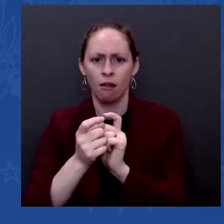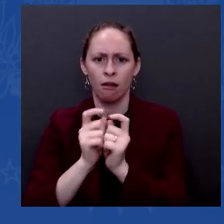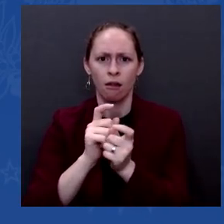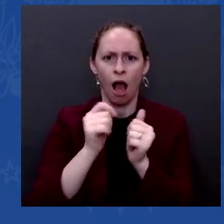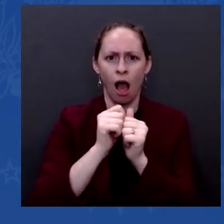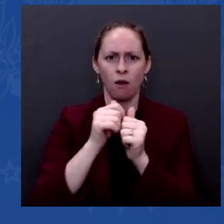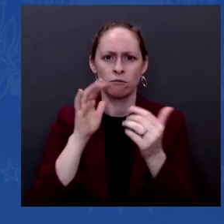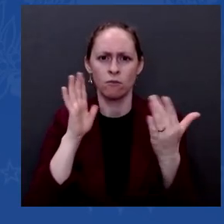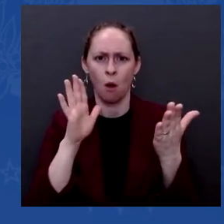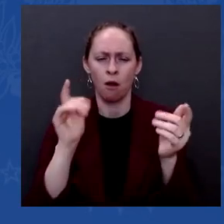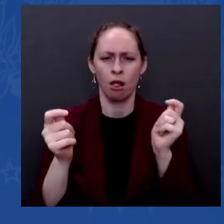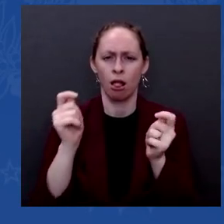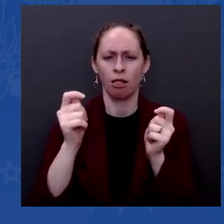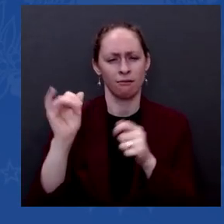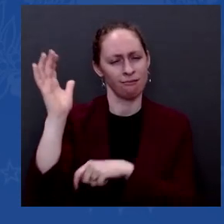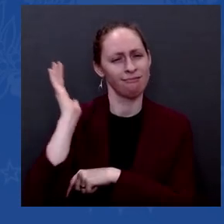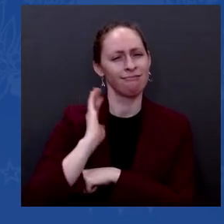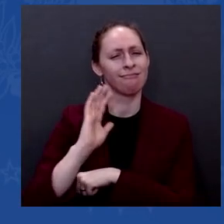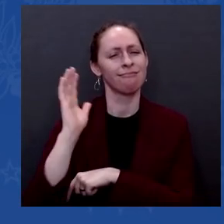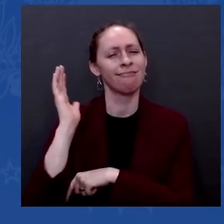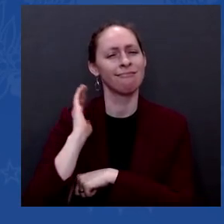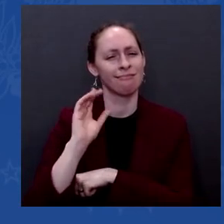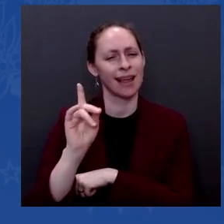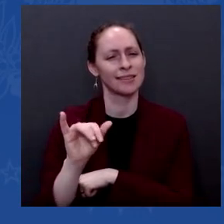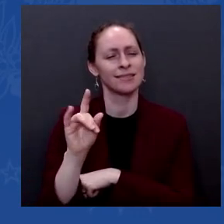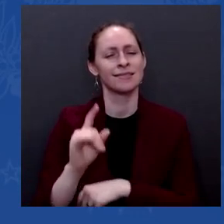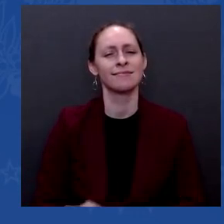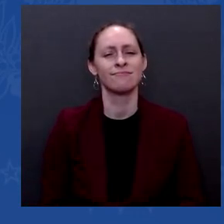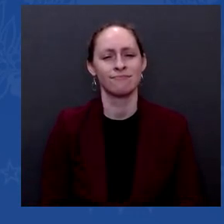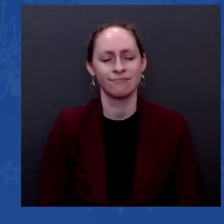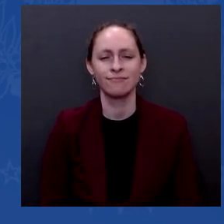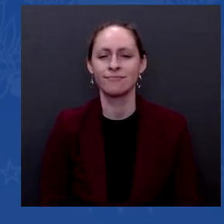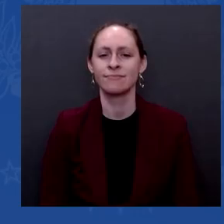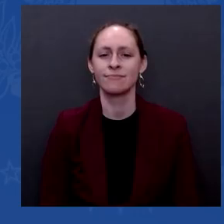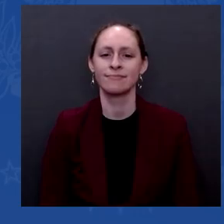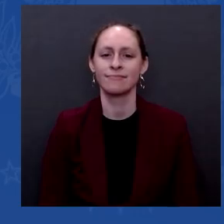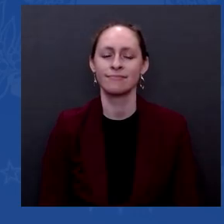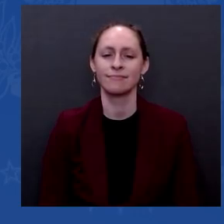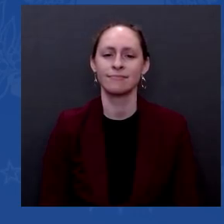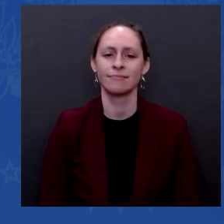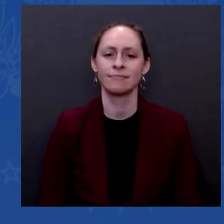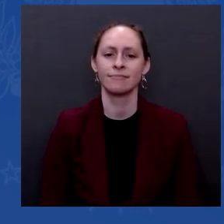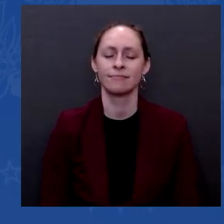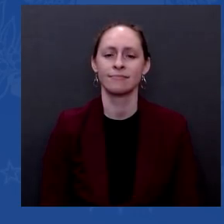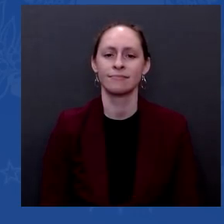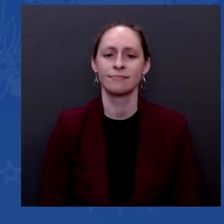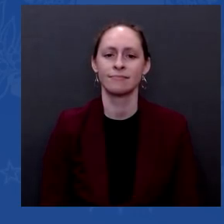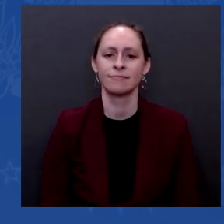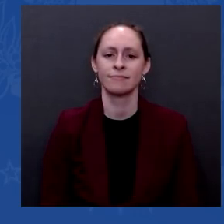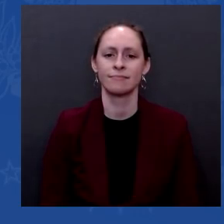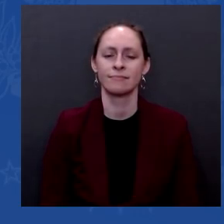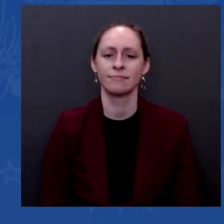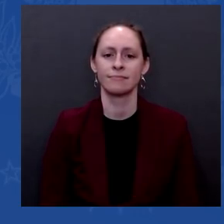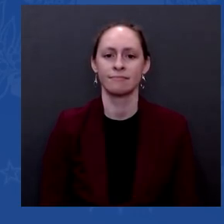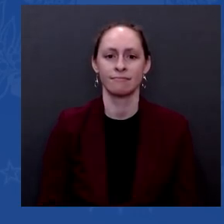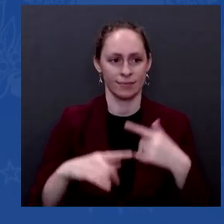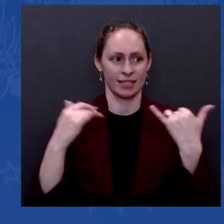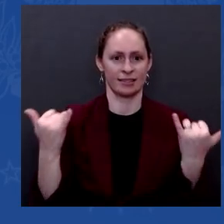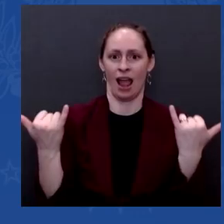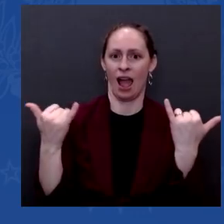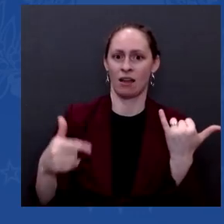this was a brand new virus, a brand new phenomenon.